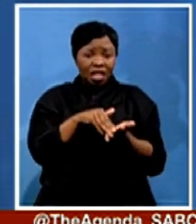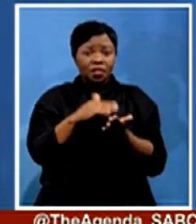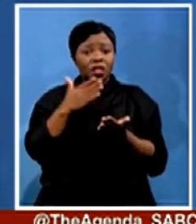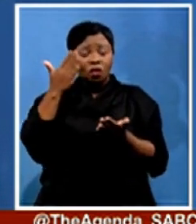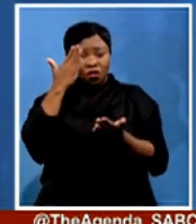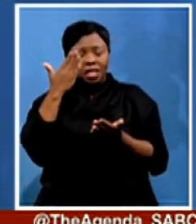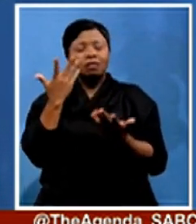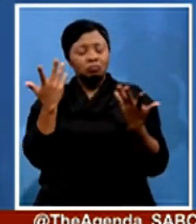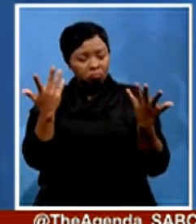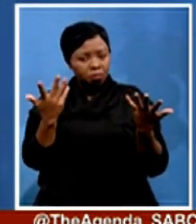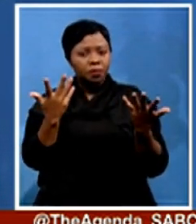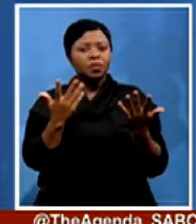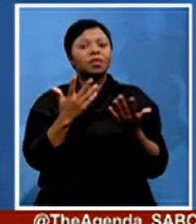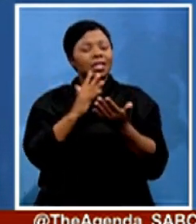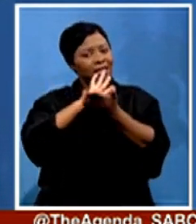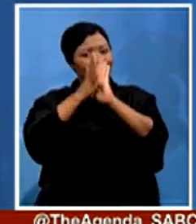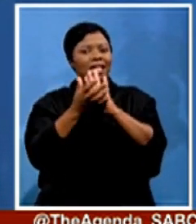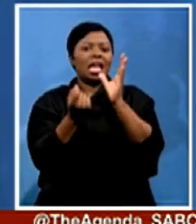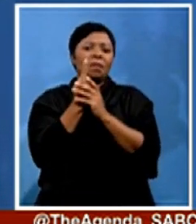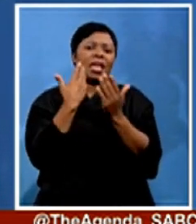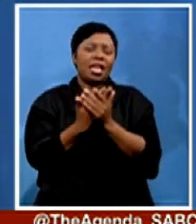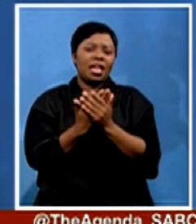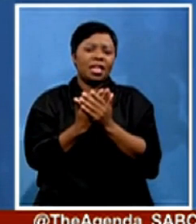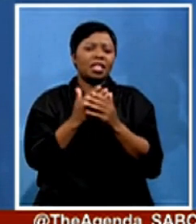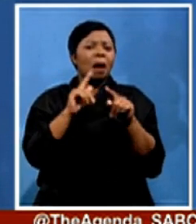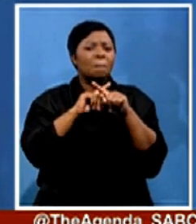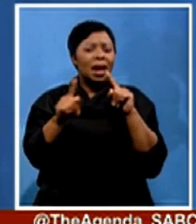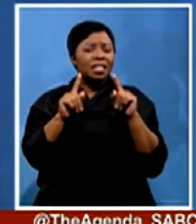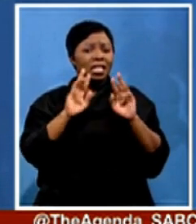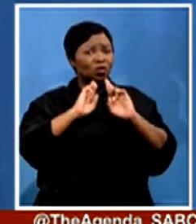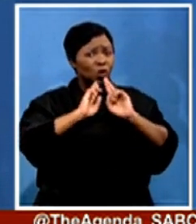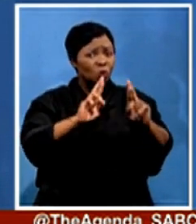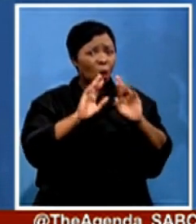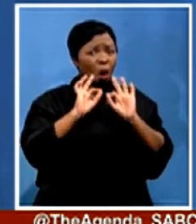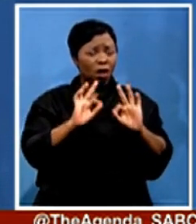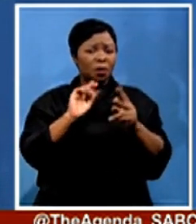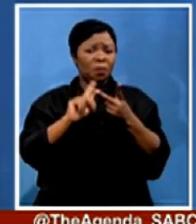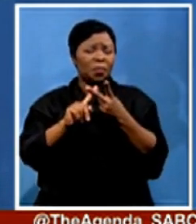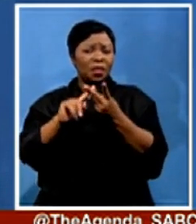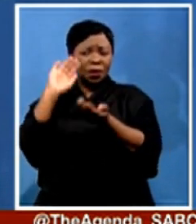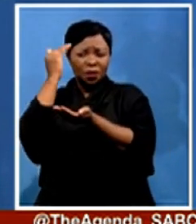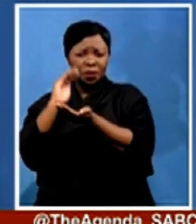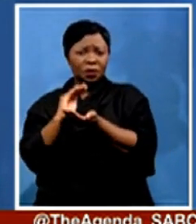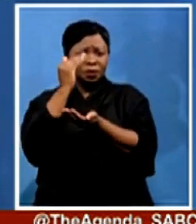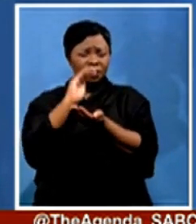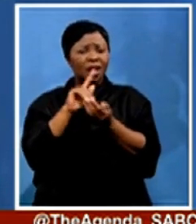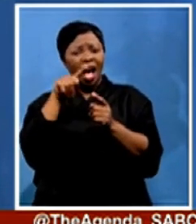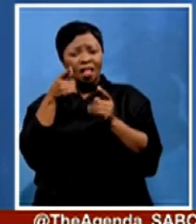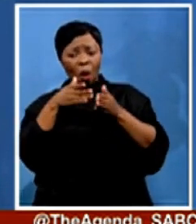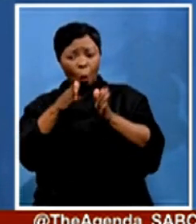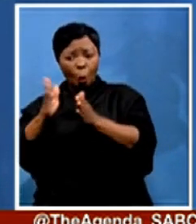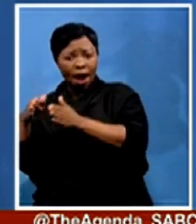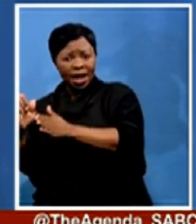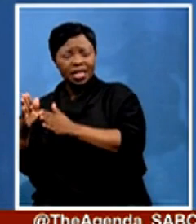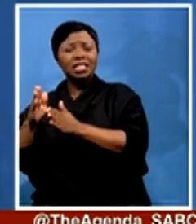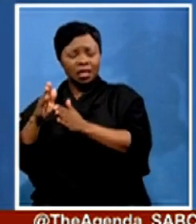But in terms of response, in terms of mitigation, I think the governments of Africa have done tremendously